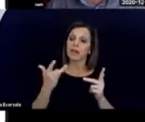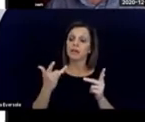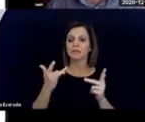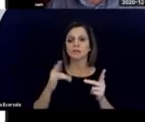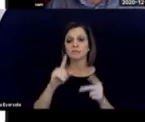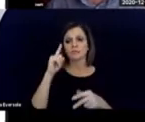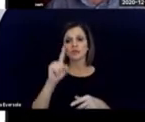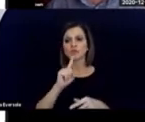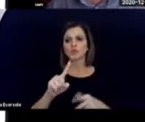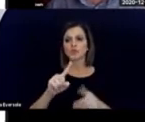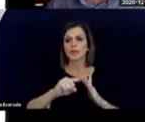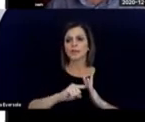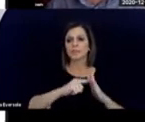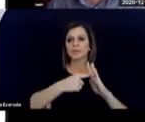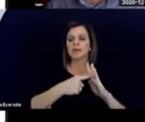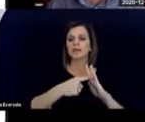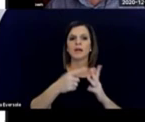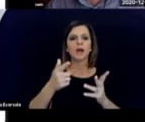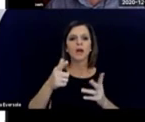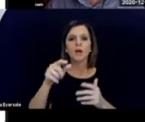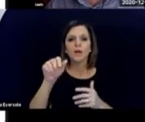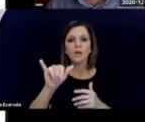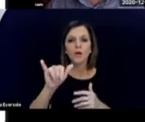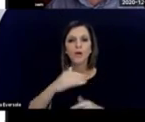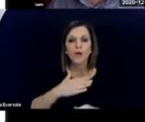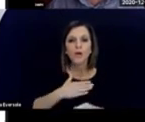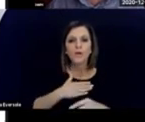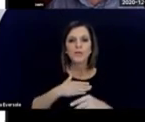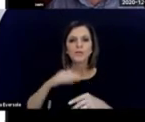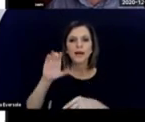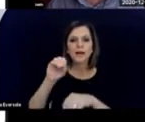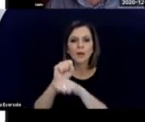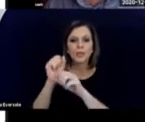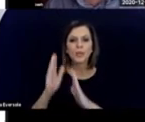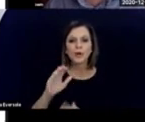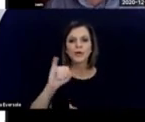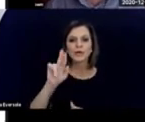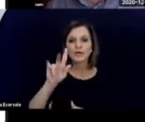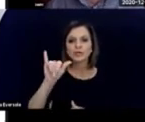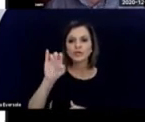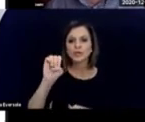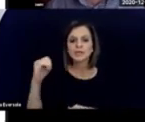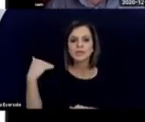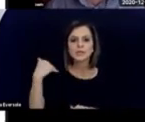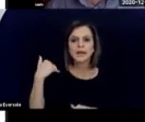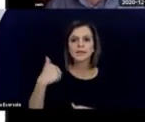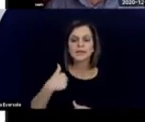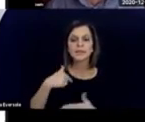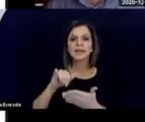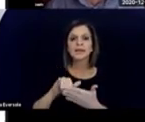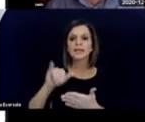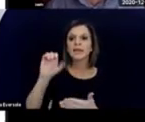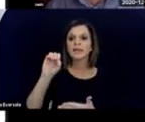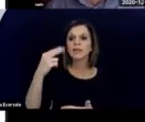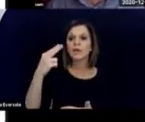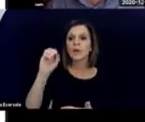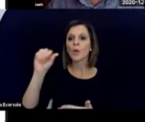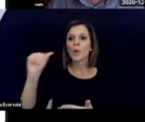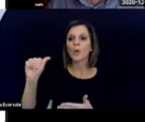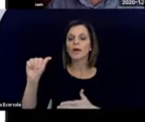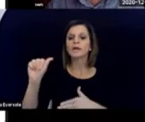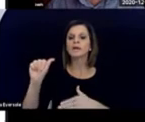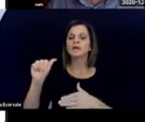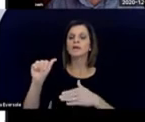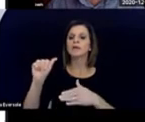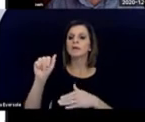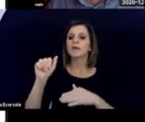Oh, and Julie, my colleague Julie is reminding me that the OHOA intervener modules now have